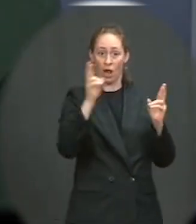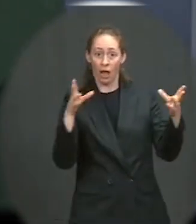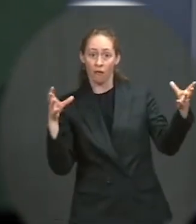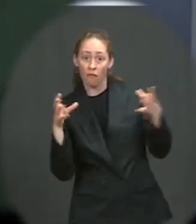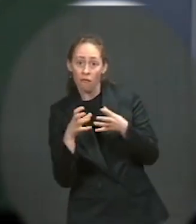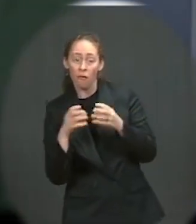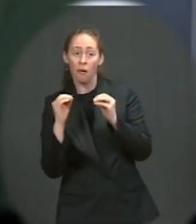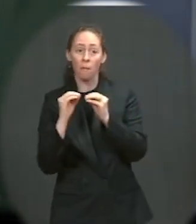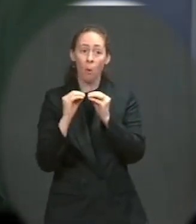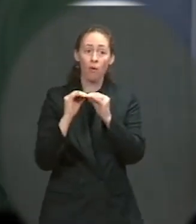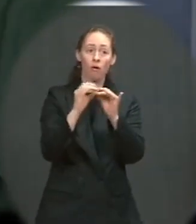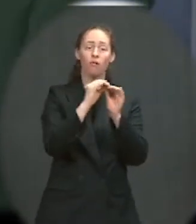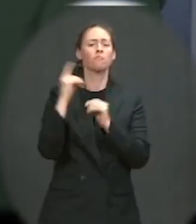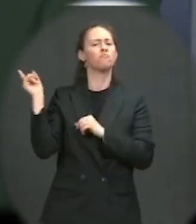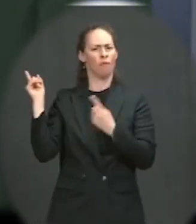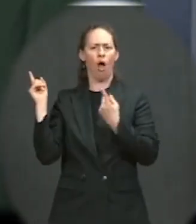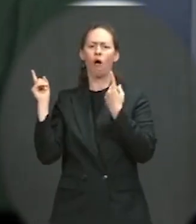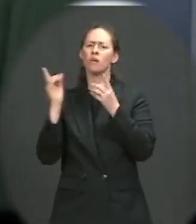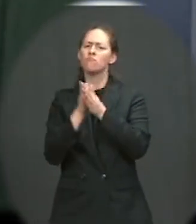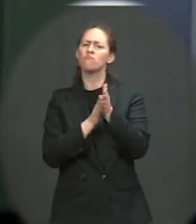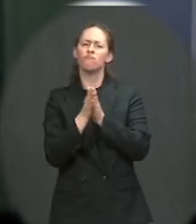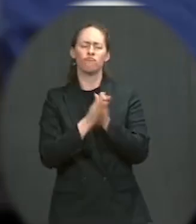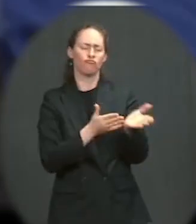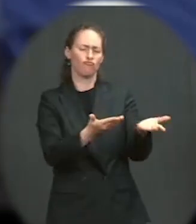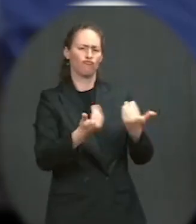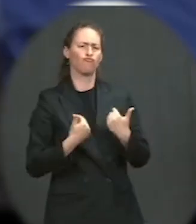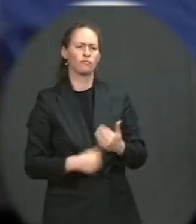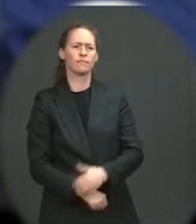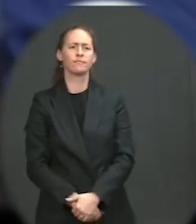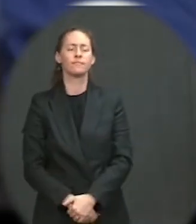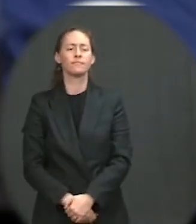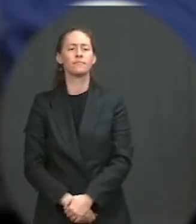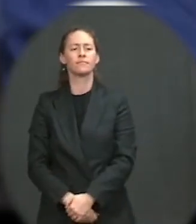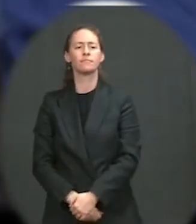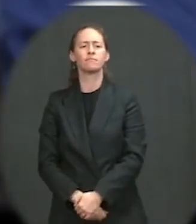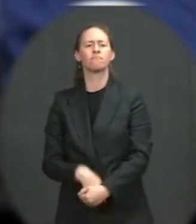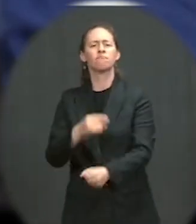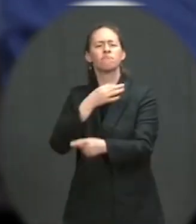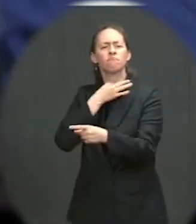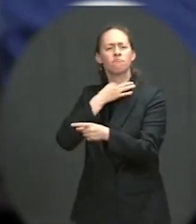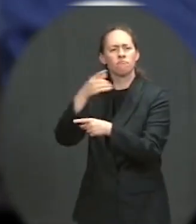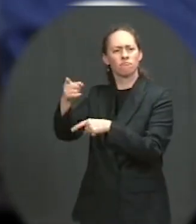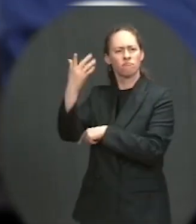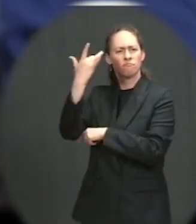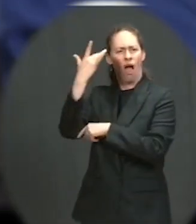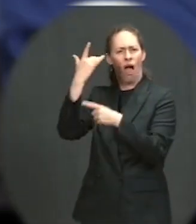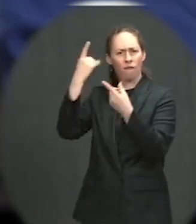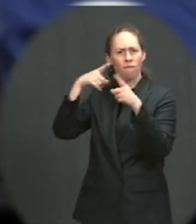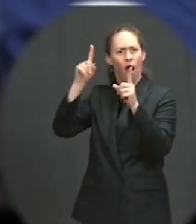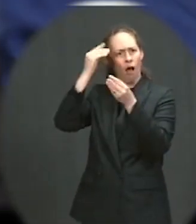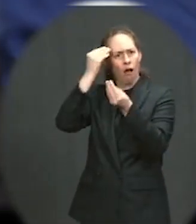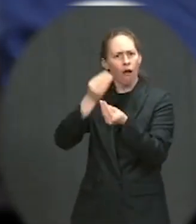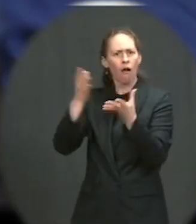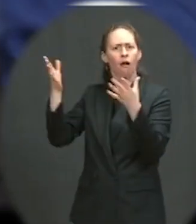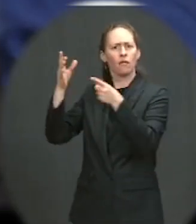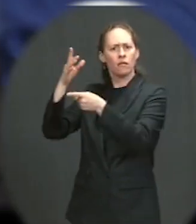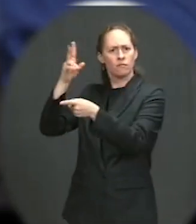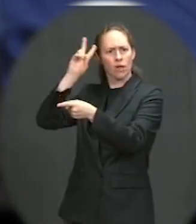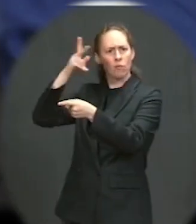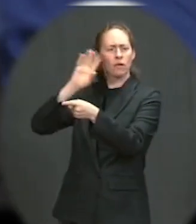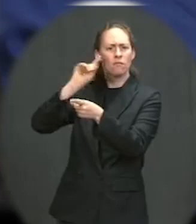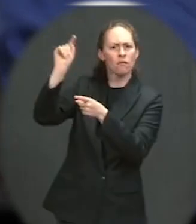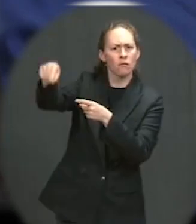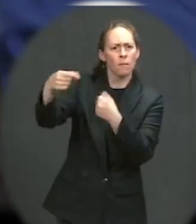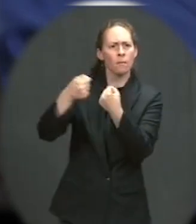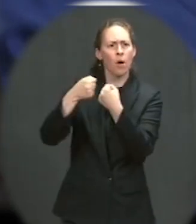Go ahead. Thank you, Jen. So, about today's announcement, why is the vice president visiting the border this week when earlier this month she dismissed a